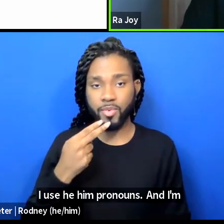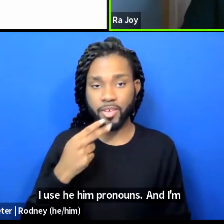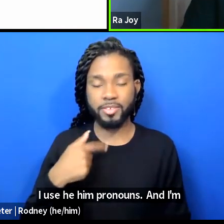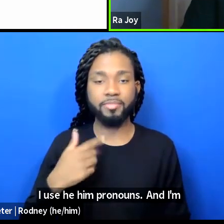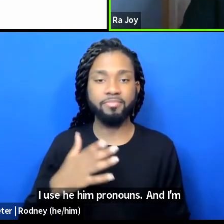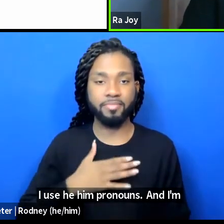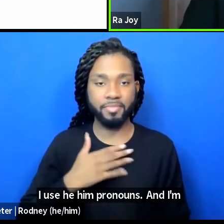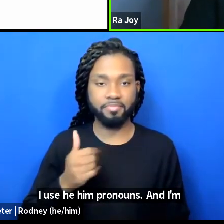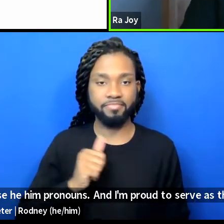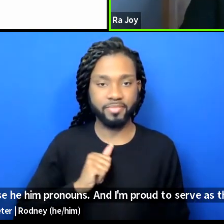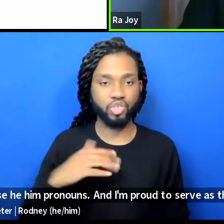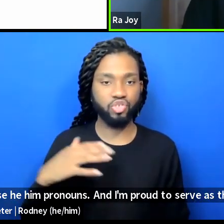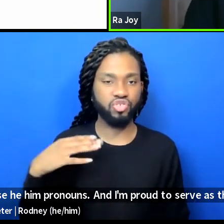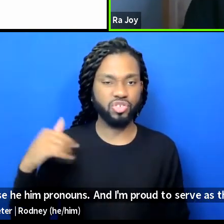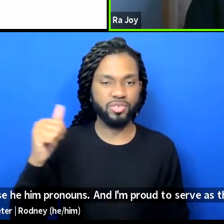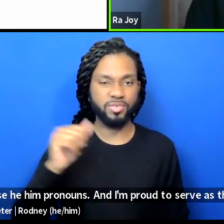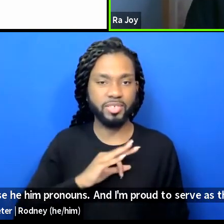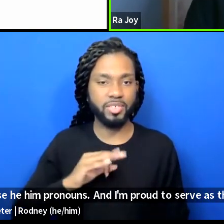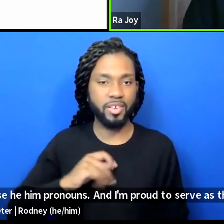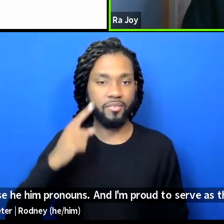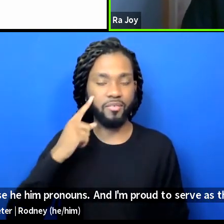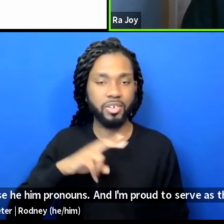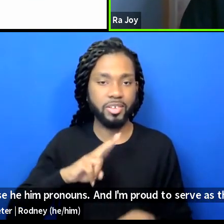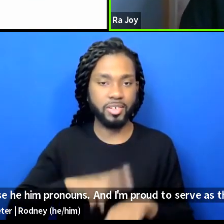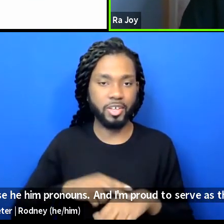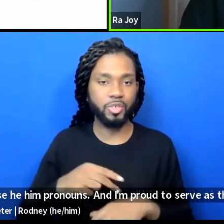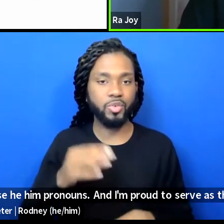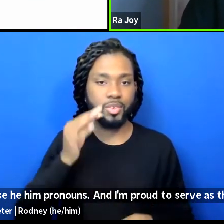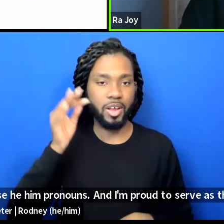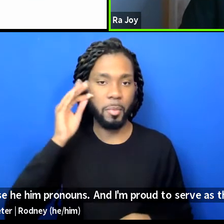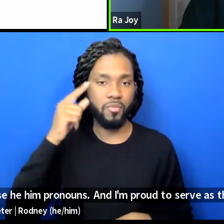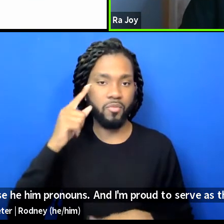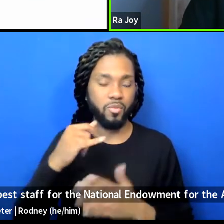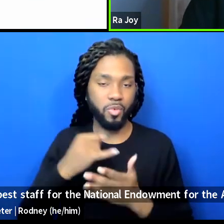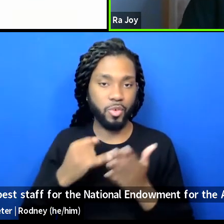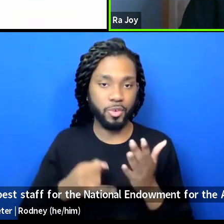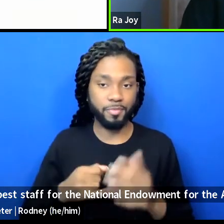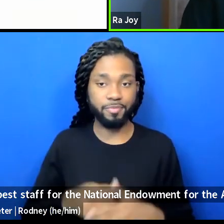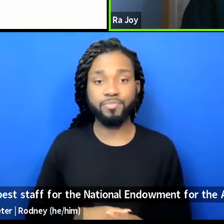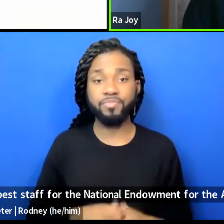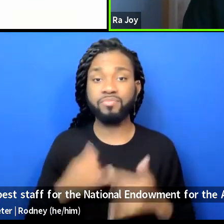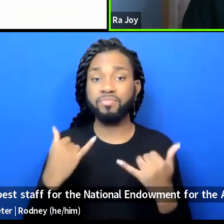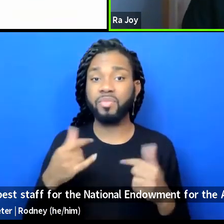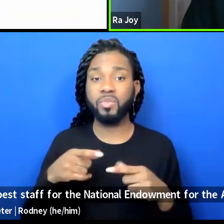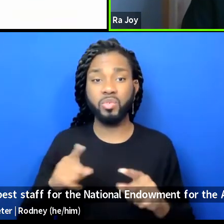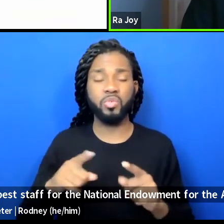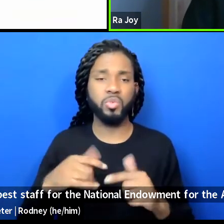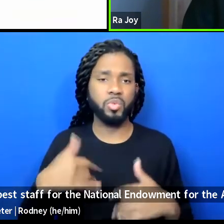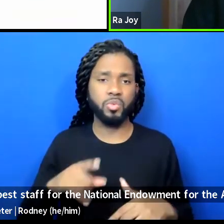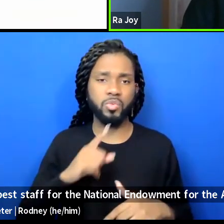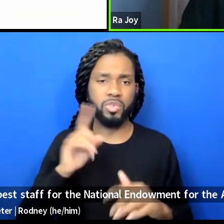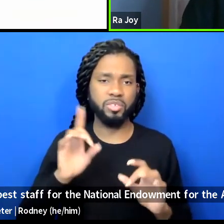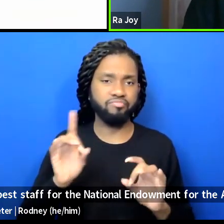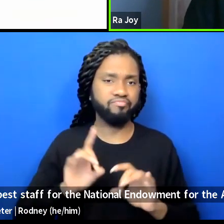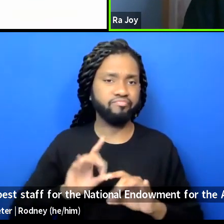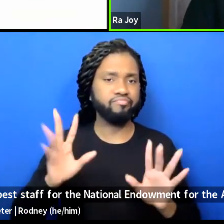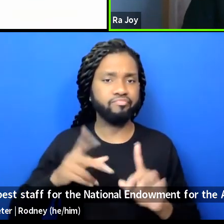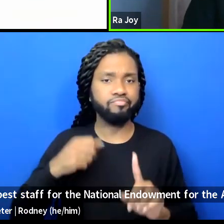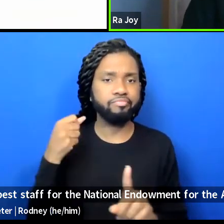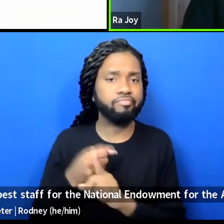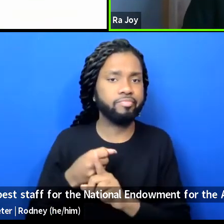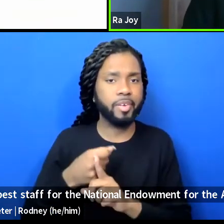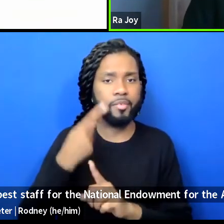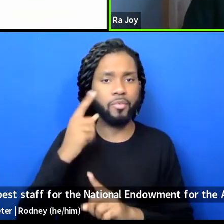as the chief of staff for the National Endowment for the Arts. At a time of enormous consequence for our country,